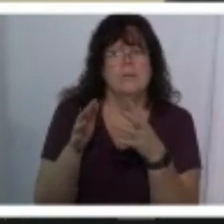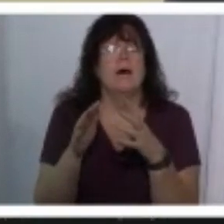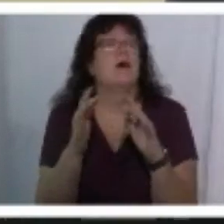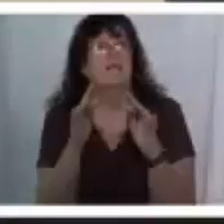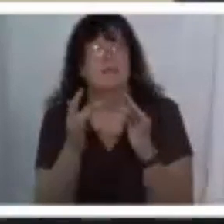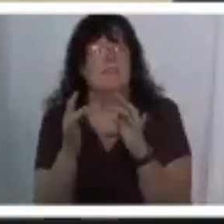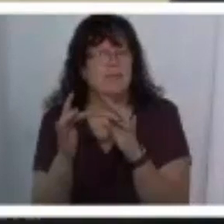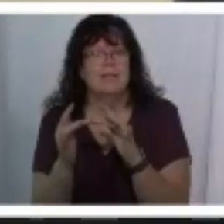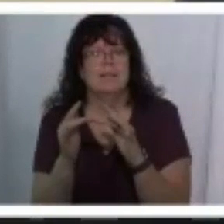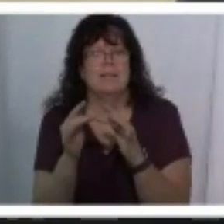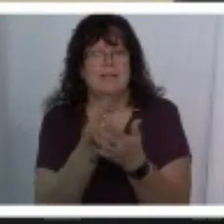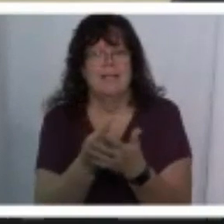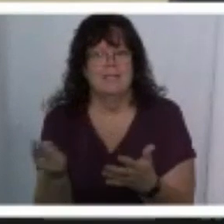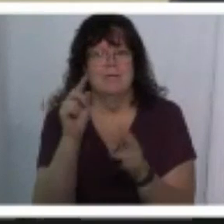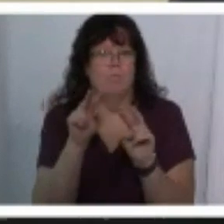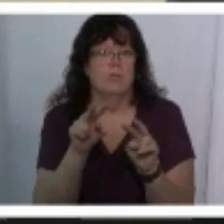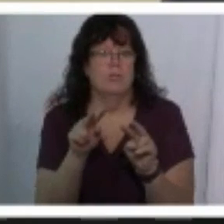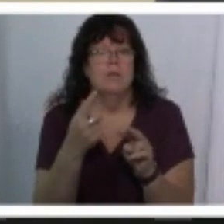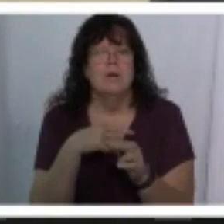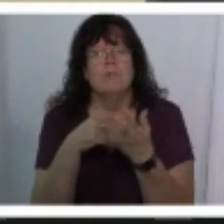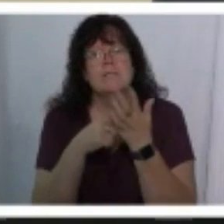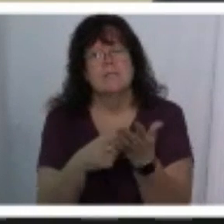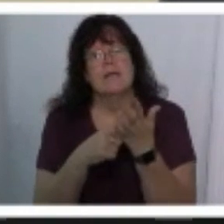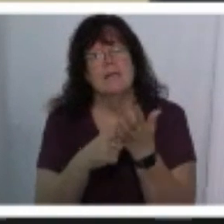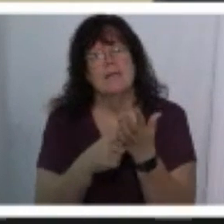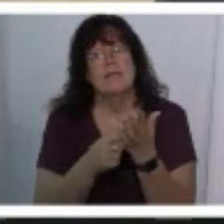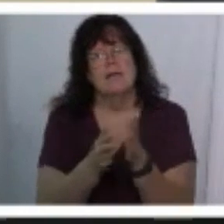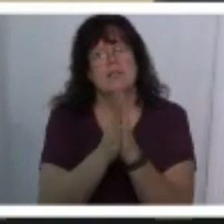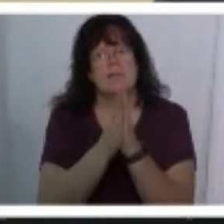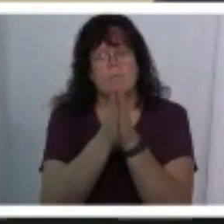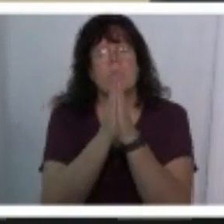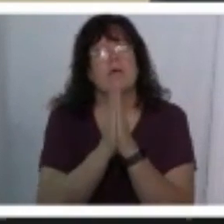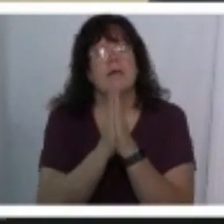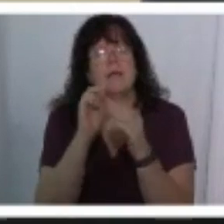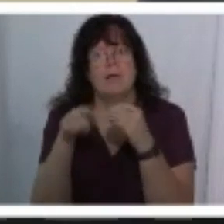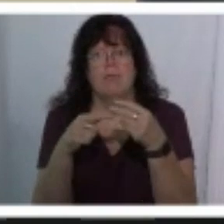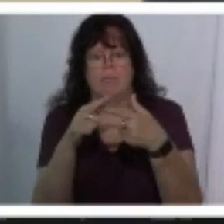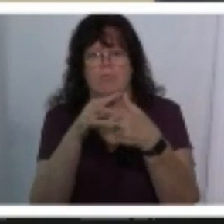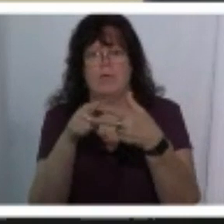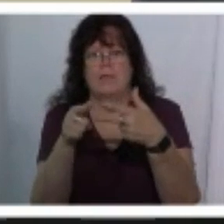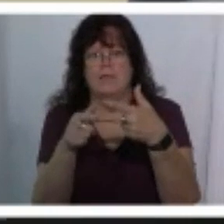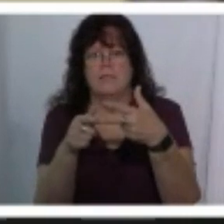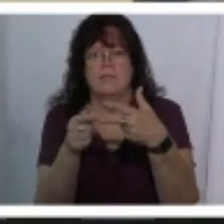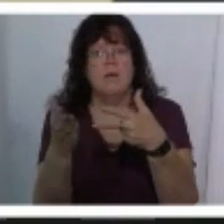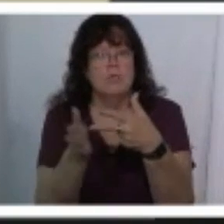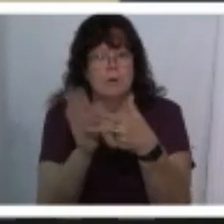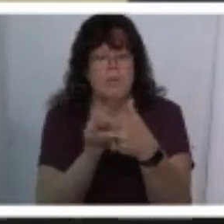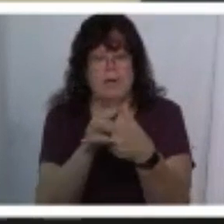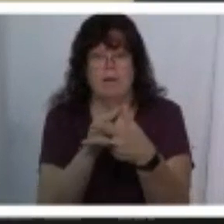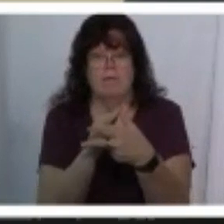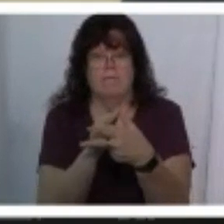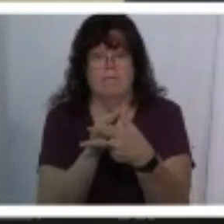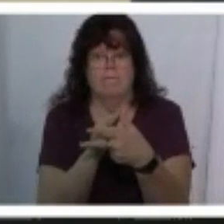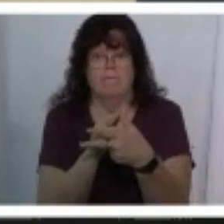online last week and watched it we talked about i asked you to to pray about three things right i want you to pray about i want us to